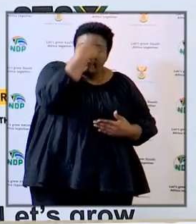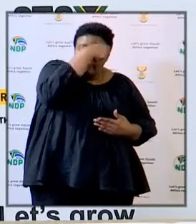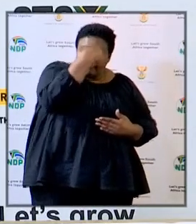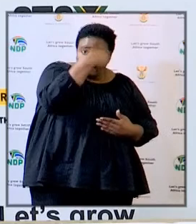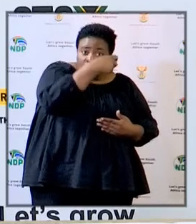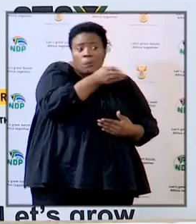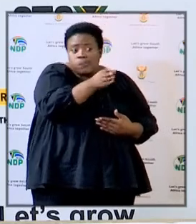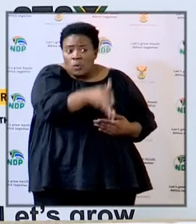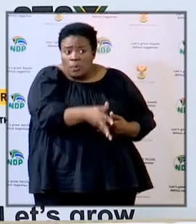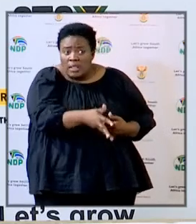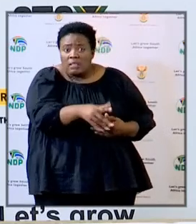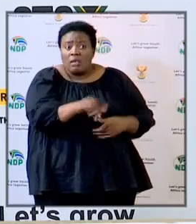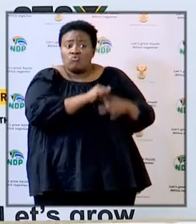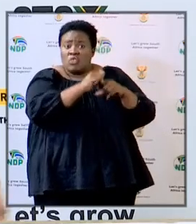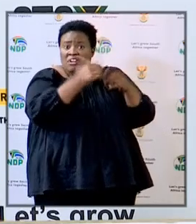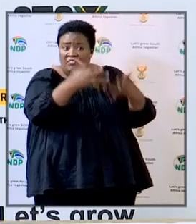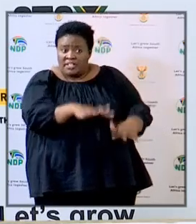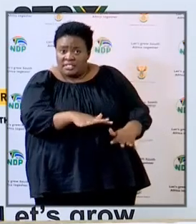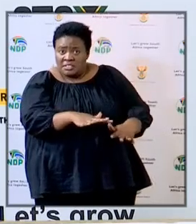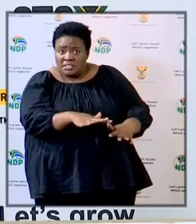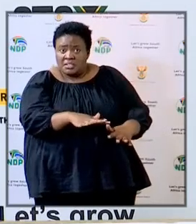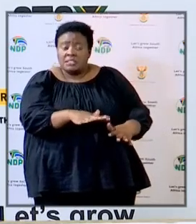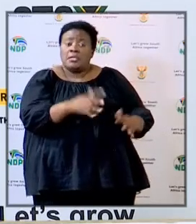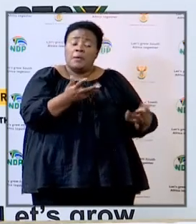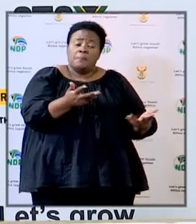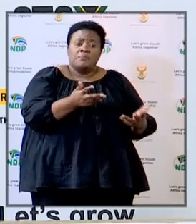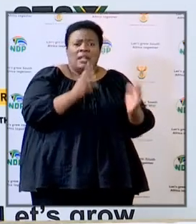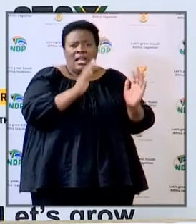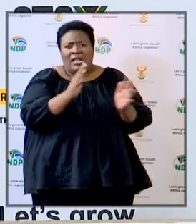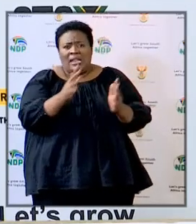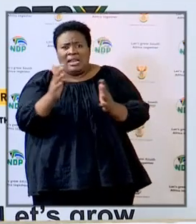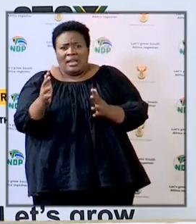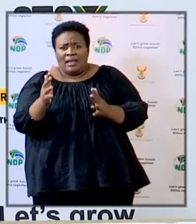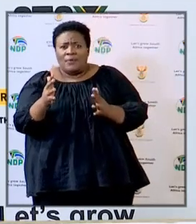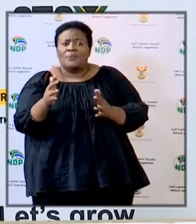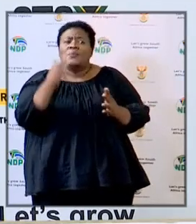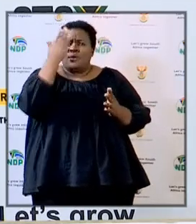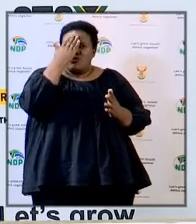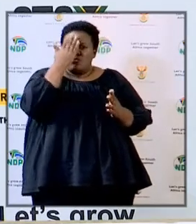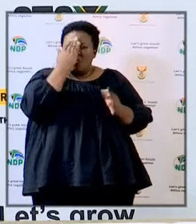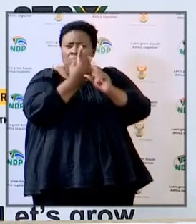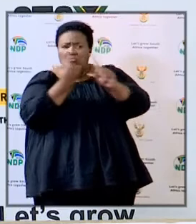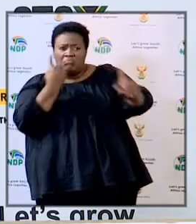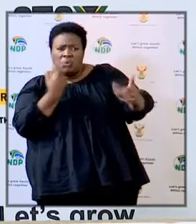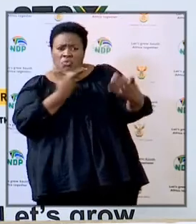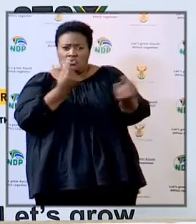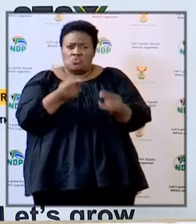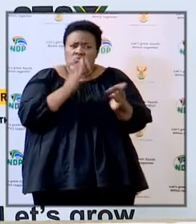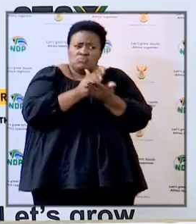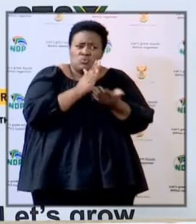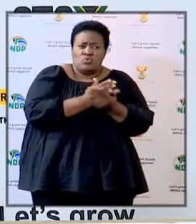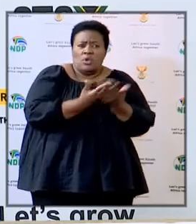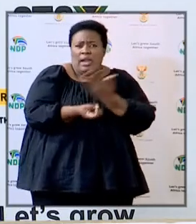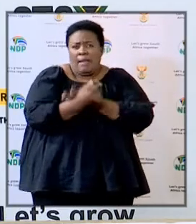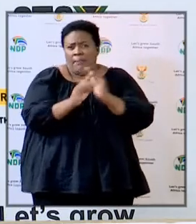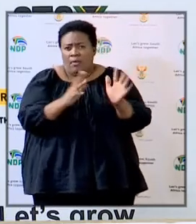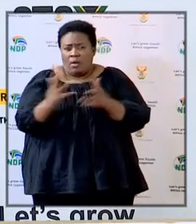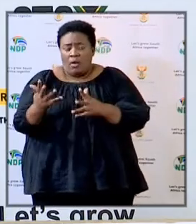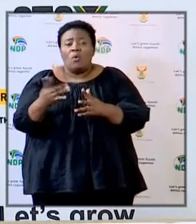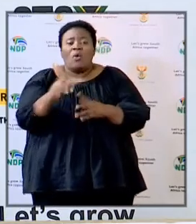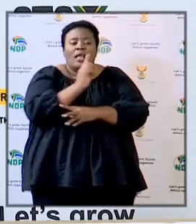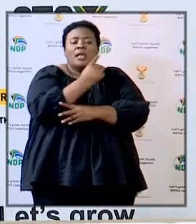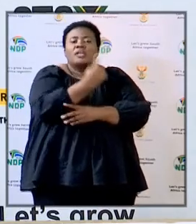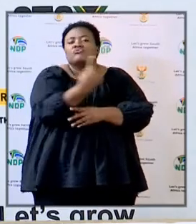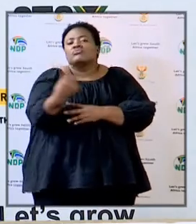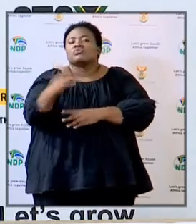school gate on time have they been trained to do the work right will they be able to deal with protocols but different provinces have